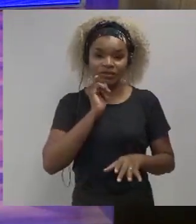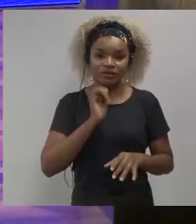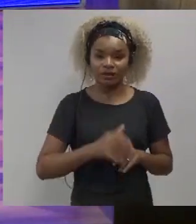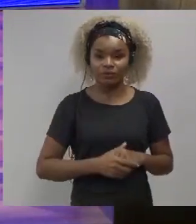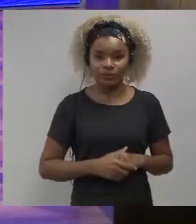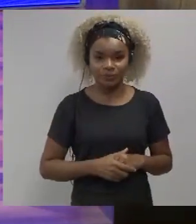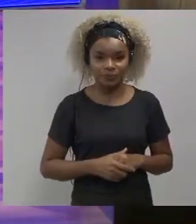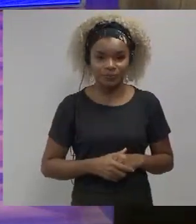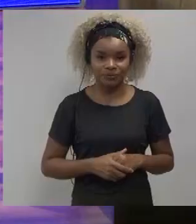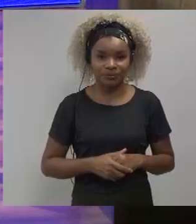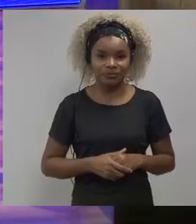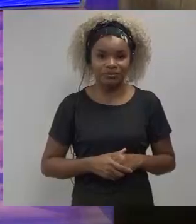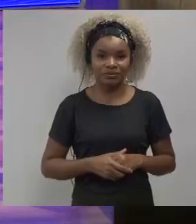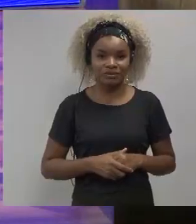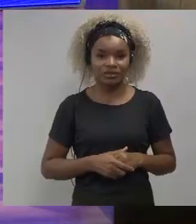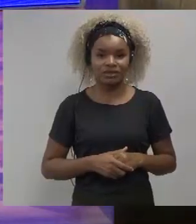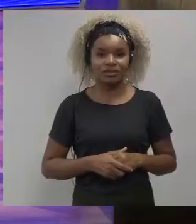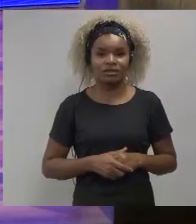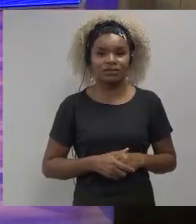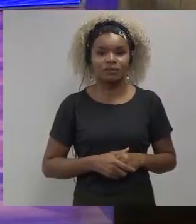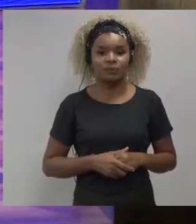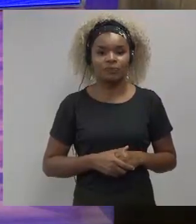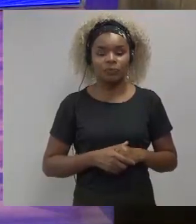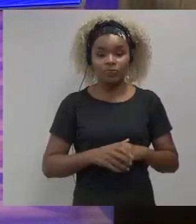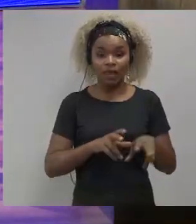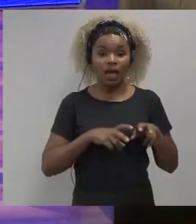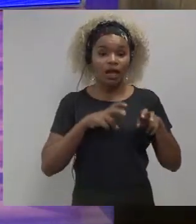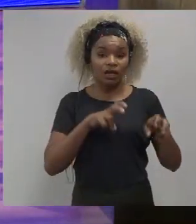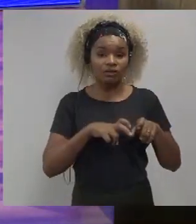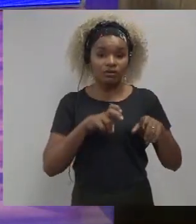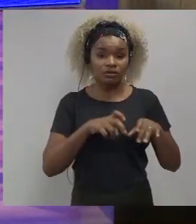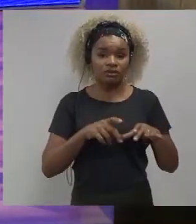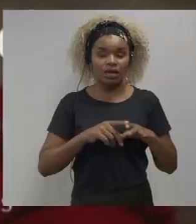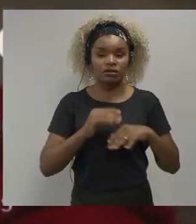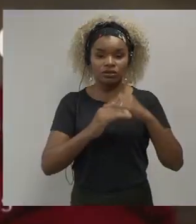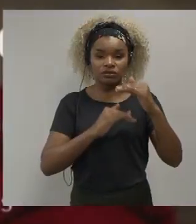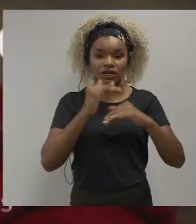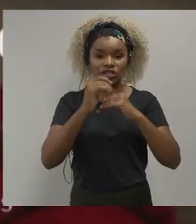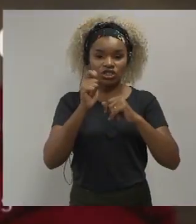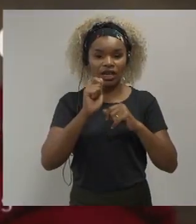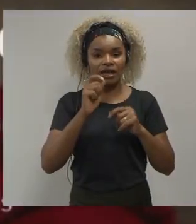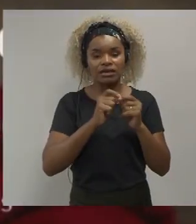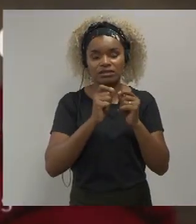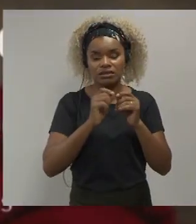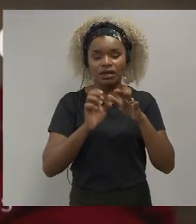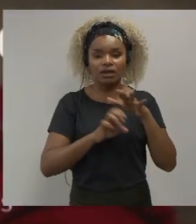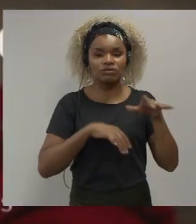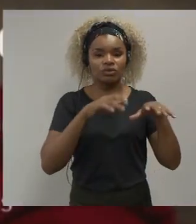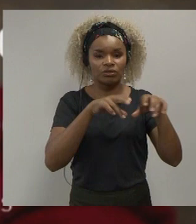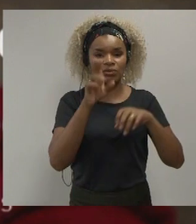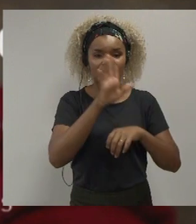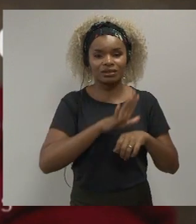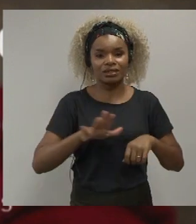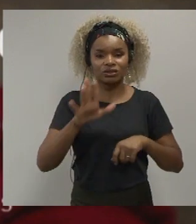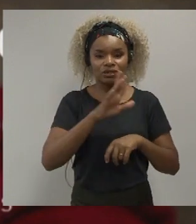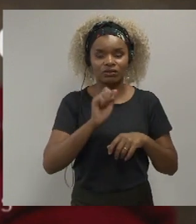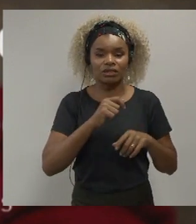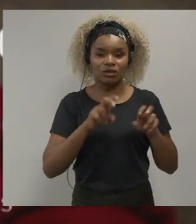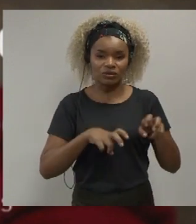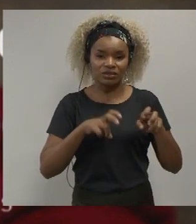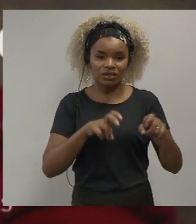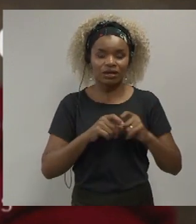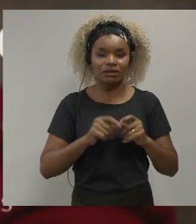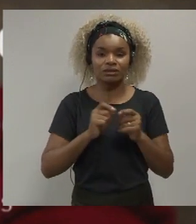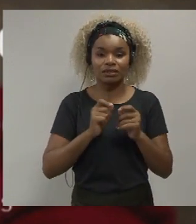the Australian International Development Agency is pioneering a new tool